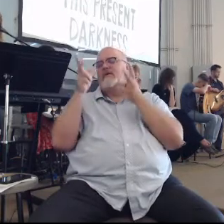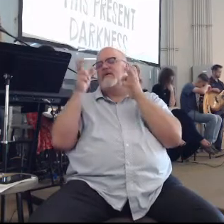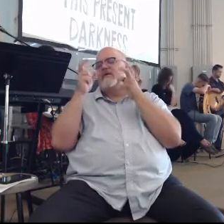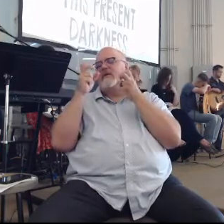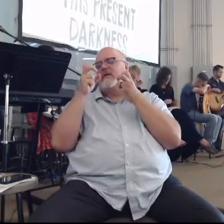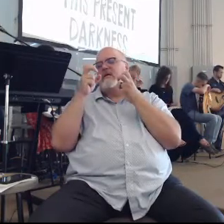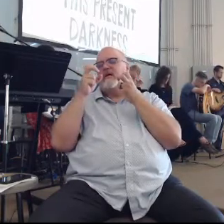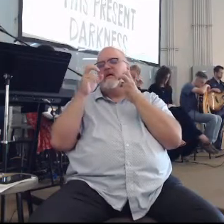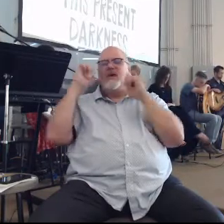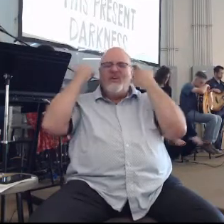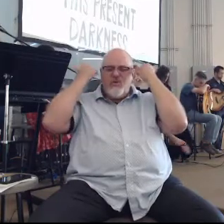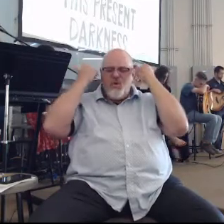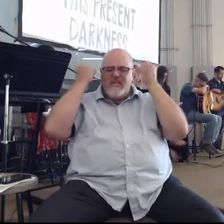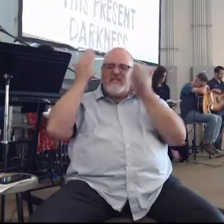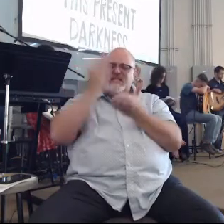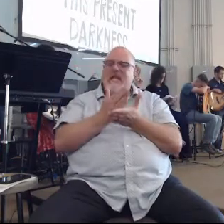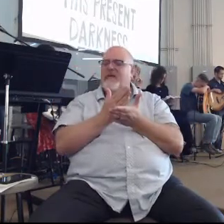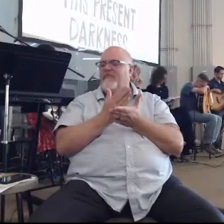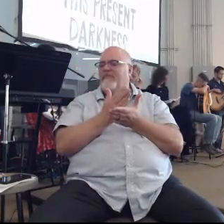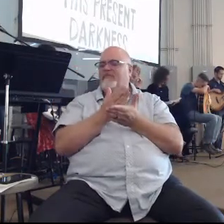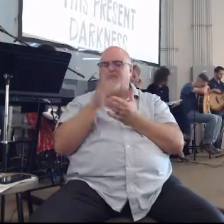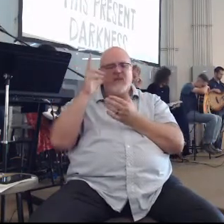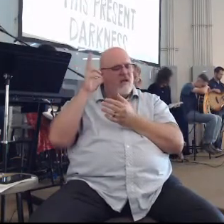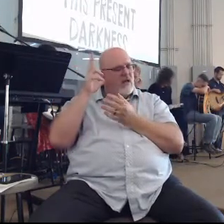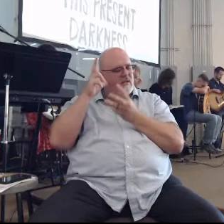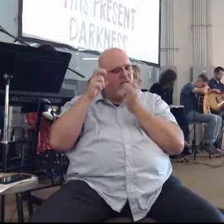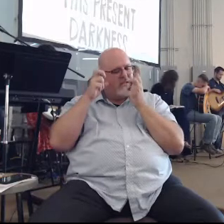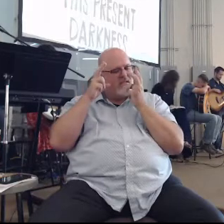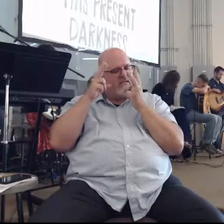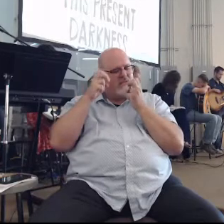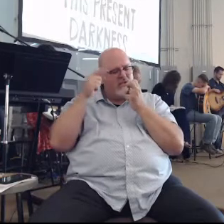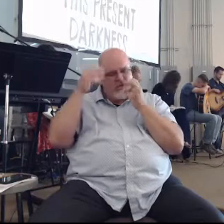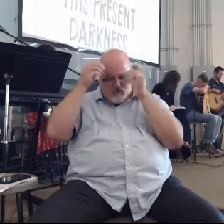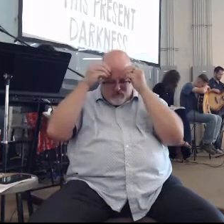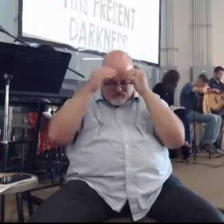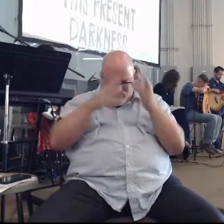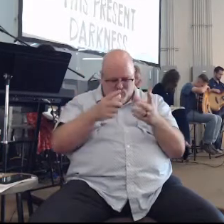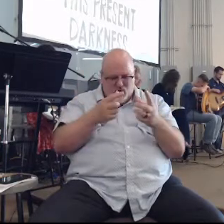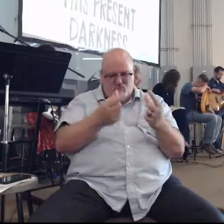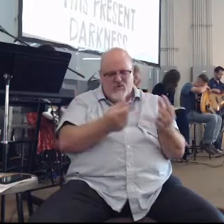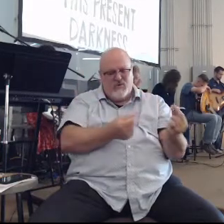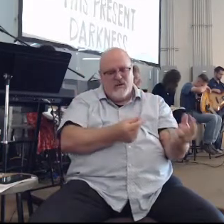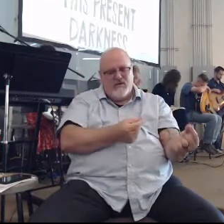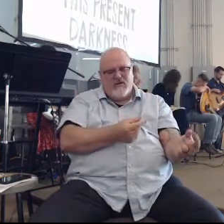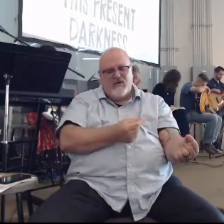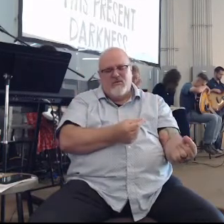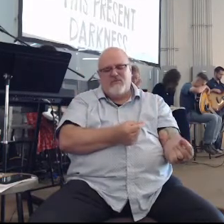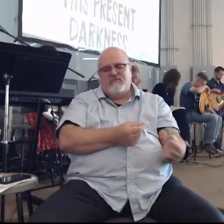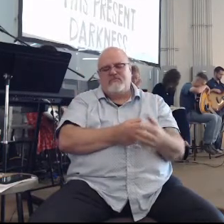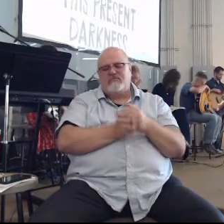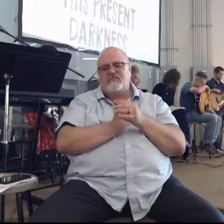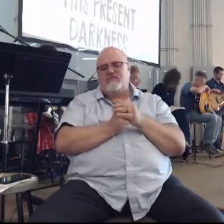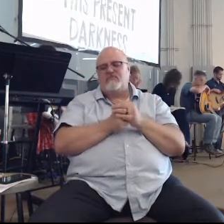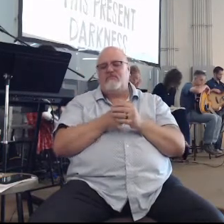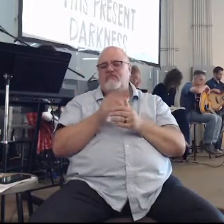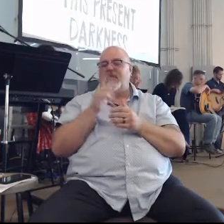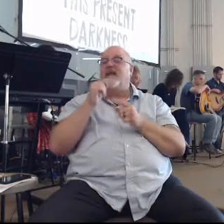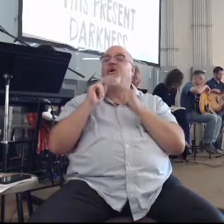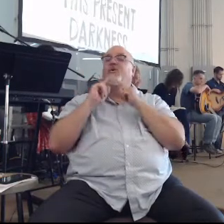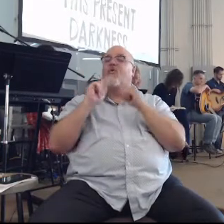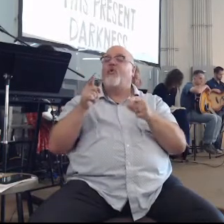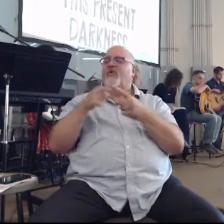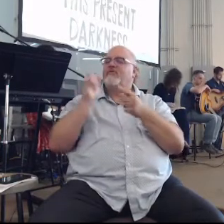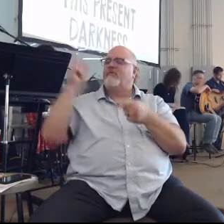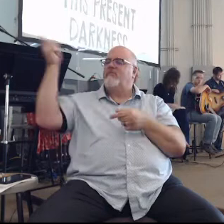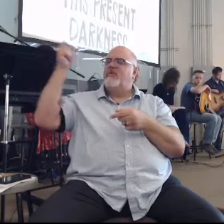shut off the noise and listen. That you would tell us what to do. And that, Lord, we would get our marching orders from you.